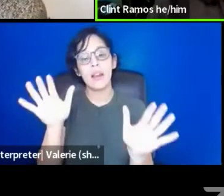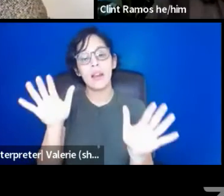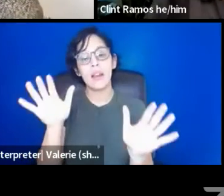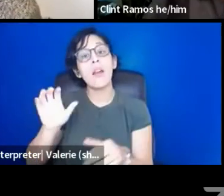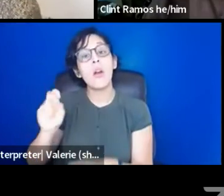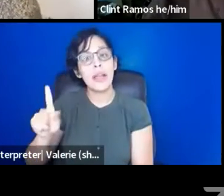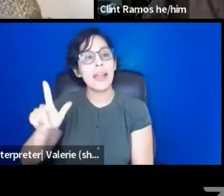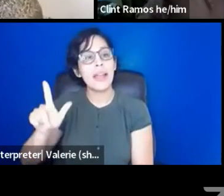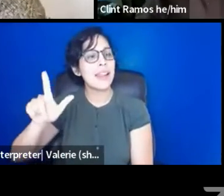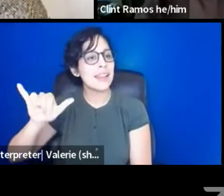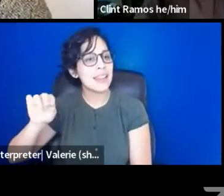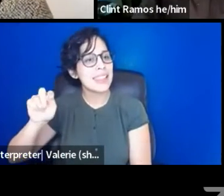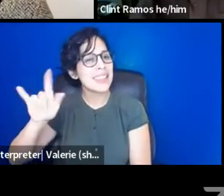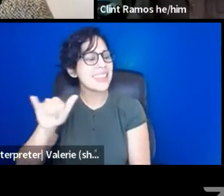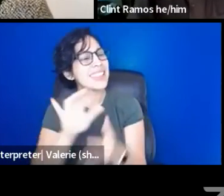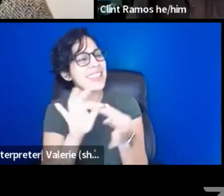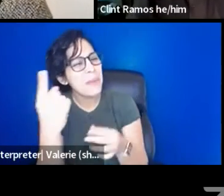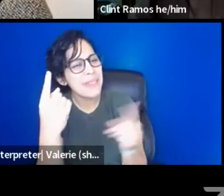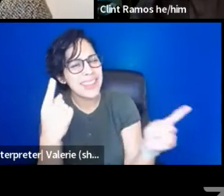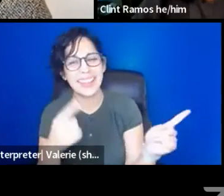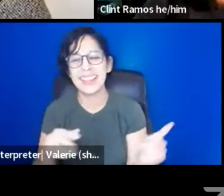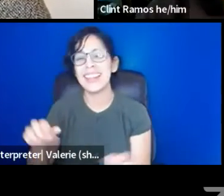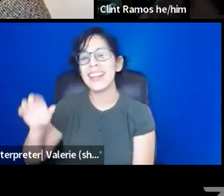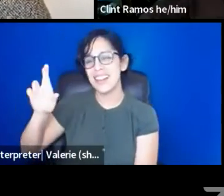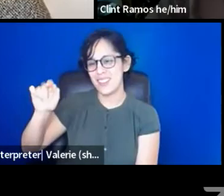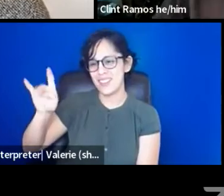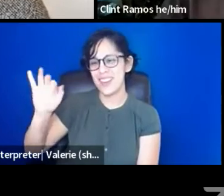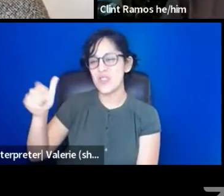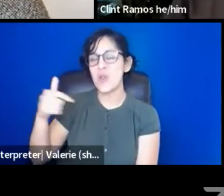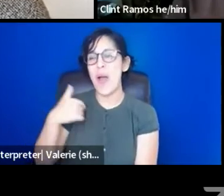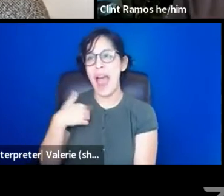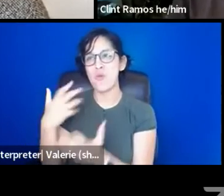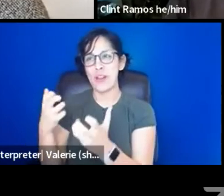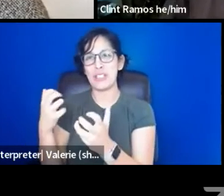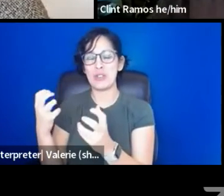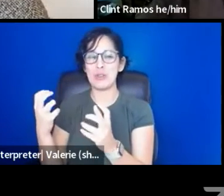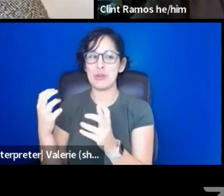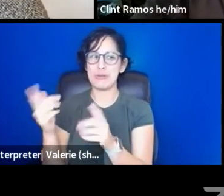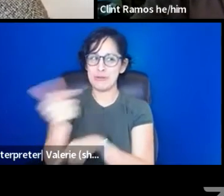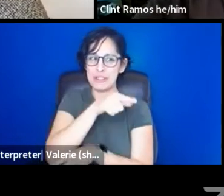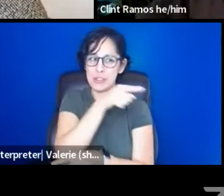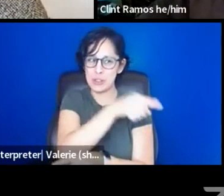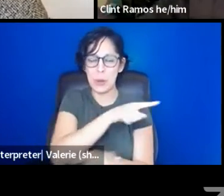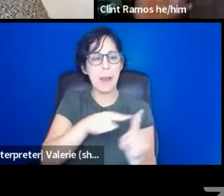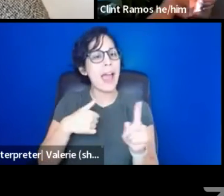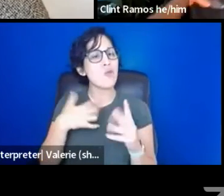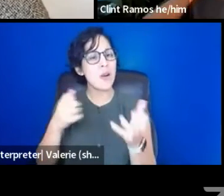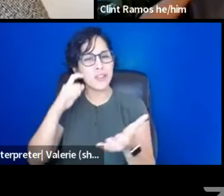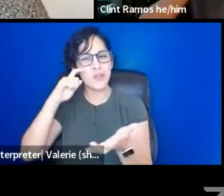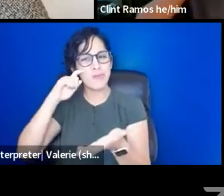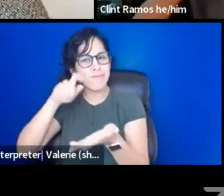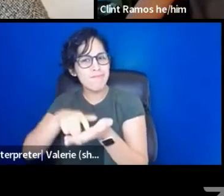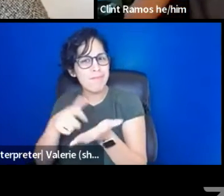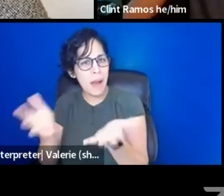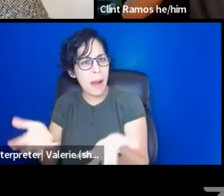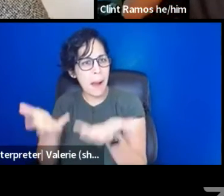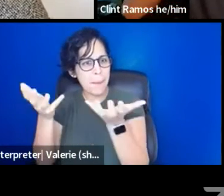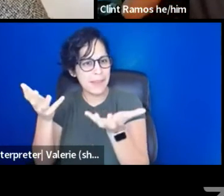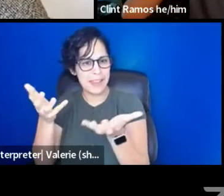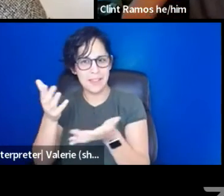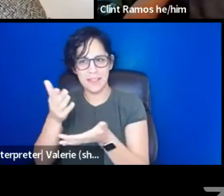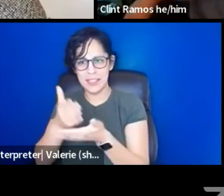Yeah, no, I, yes, I will throw the ball to you, Linz. I just want to uplift. I just want to uplift. Because we don't have to do sharp cutoffs. Like, yes.